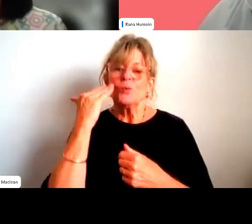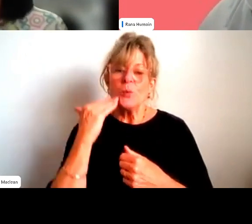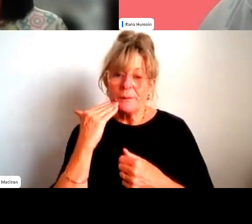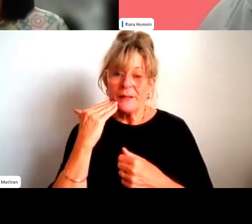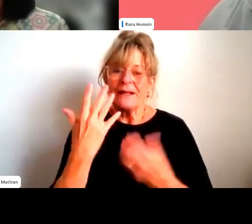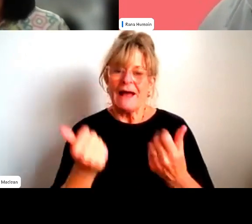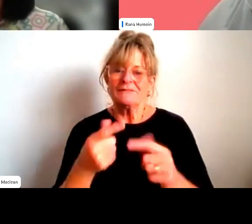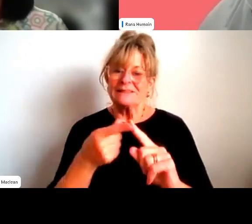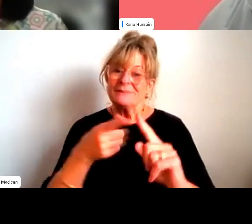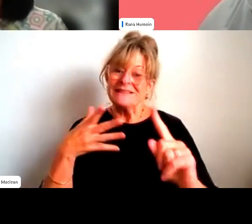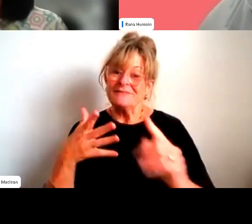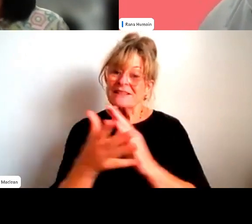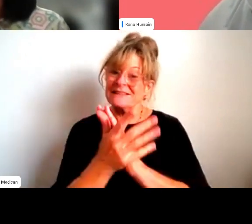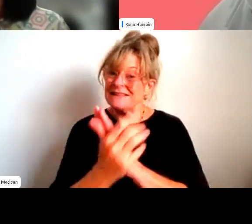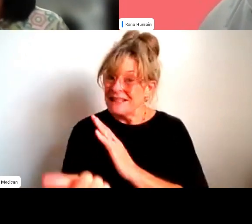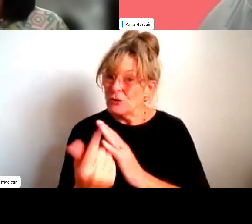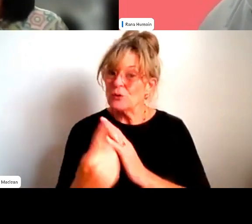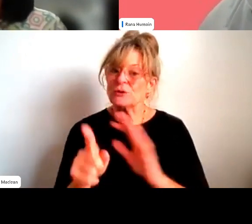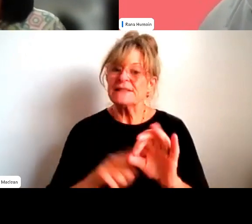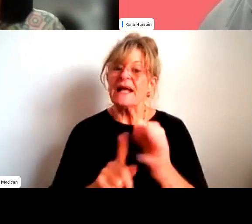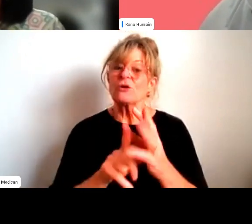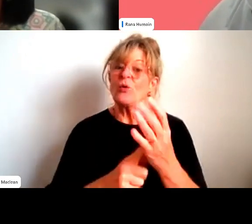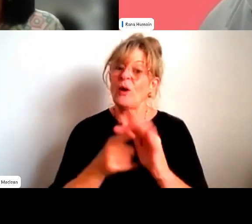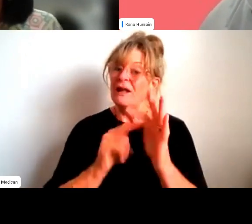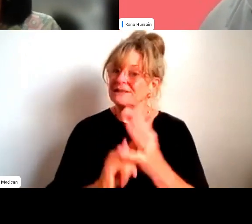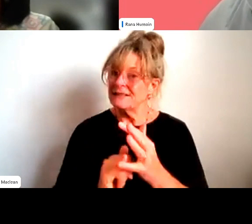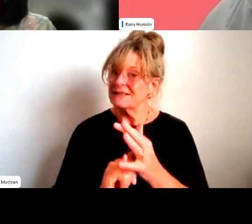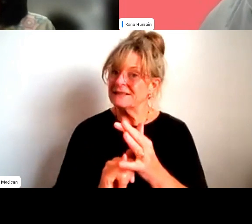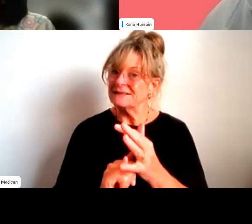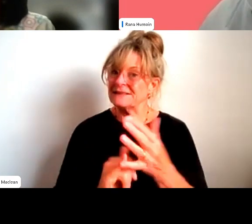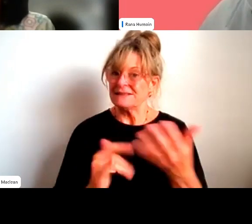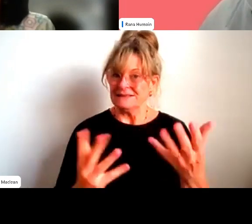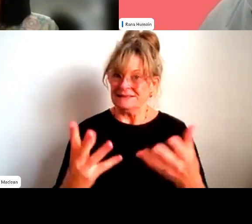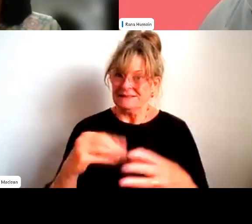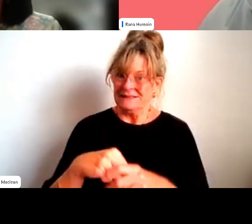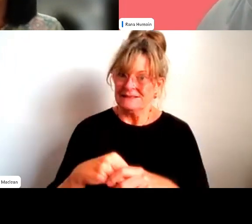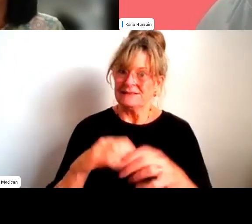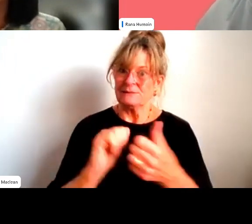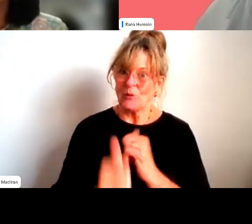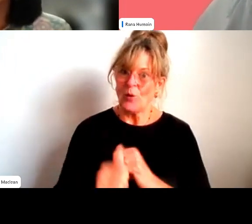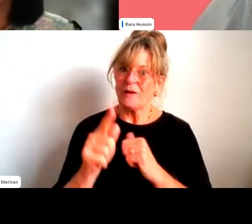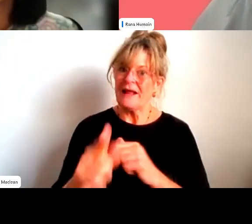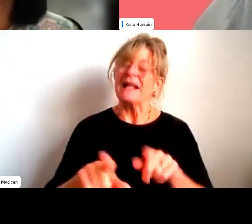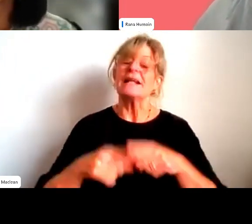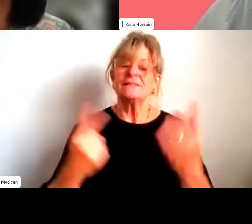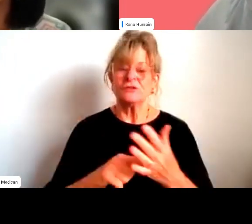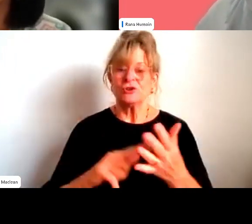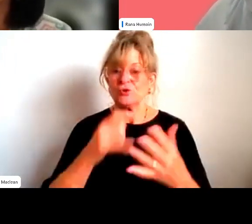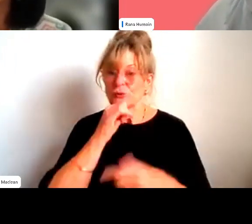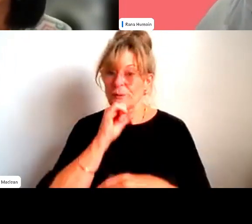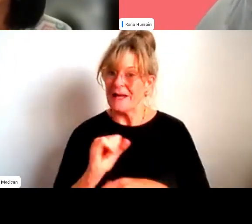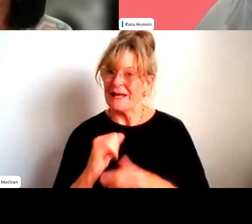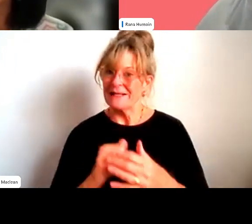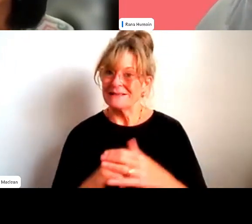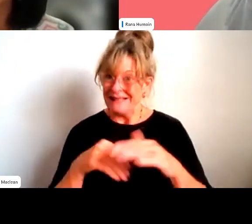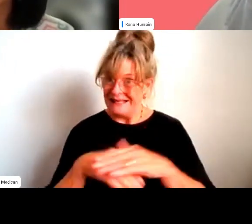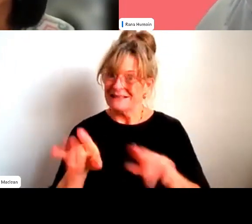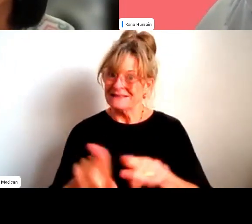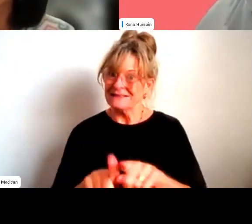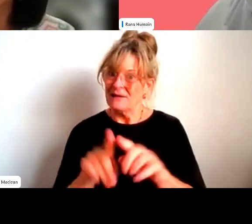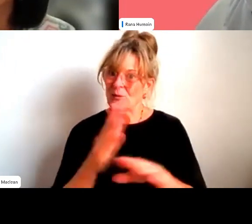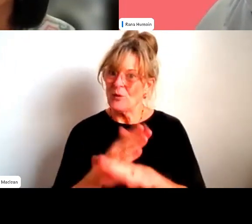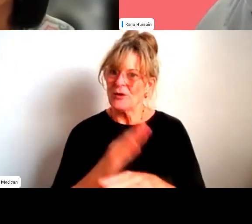sports leadership that may be different to their male counterparts? And just how do organizations leverage this for success? Is this kind of a